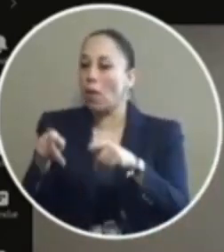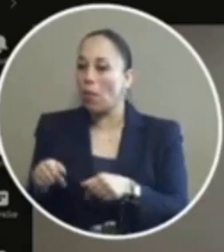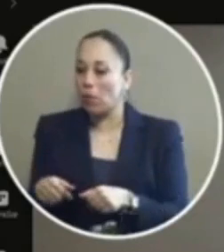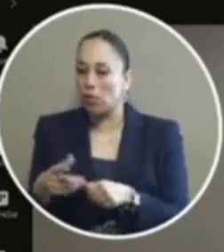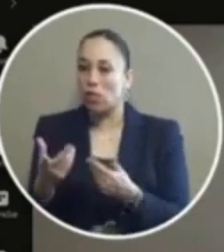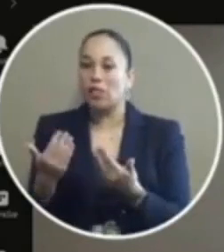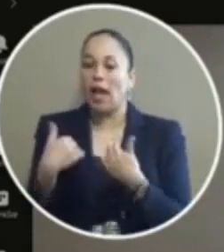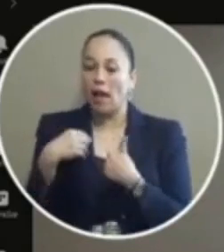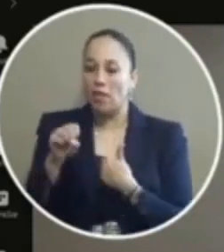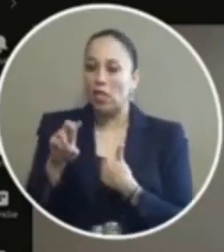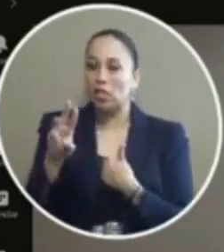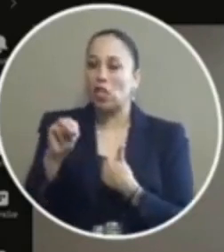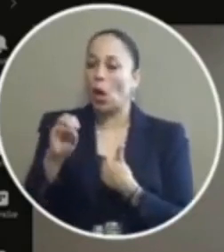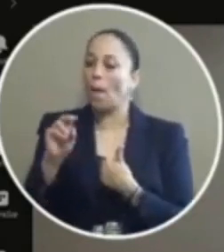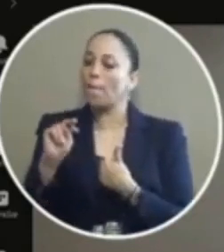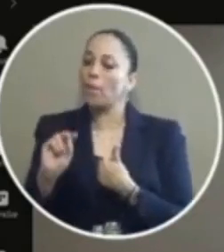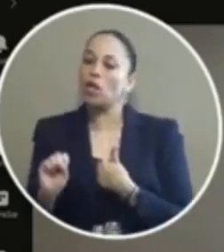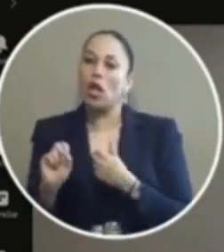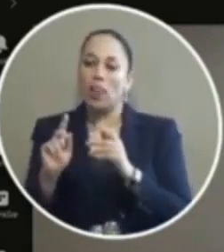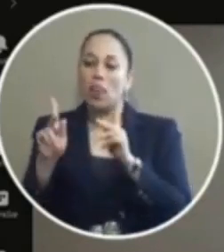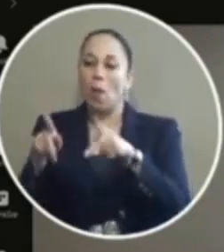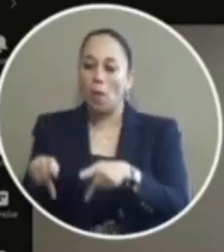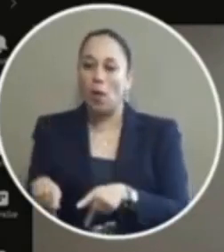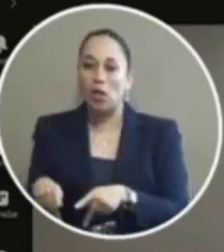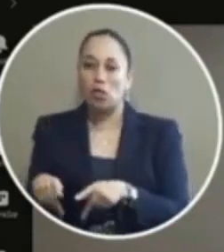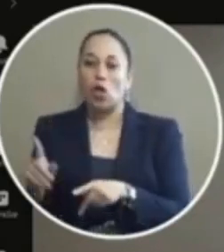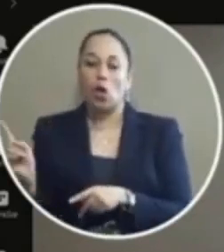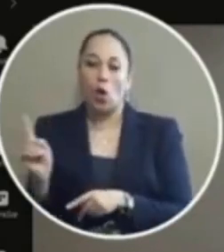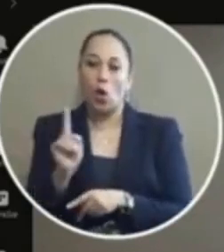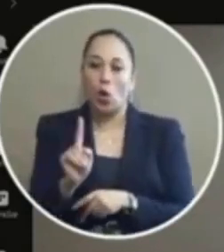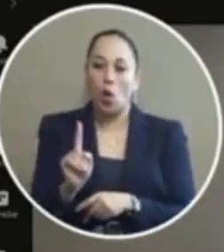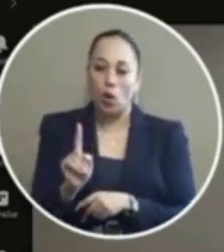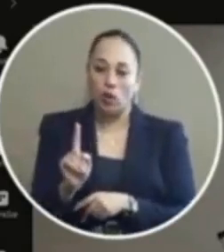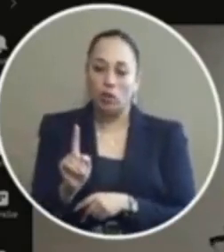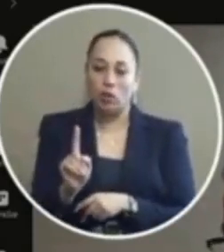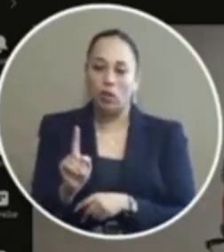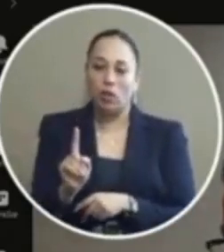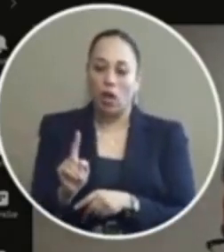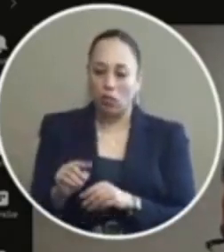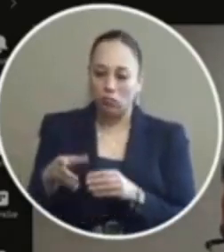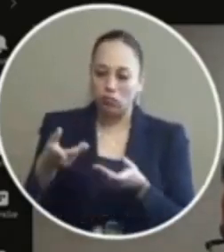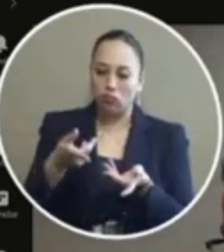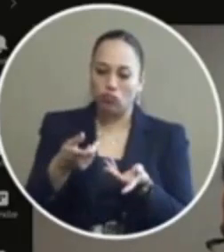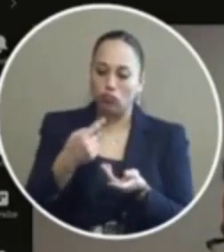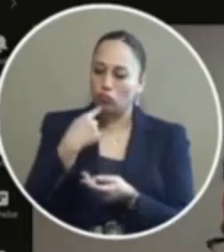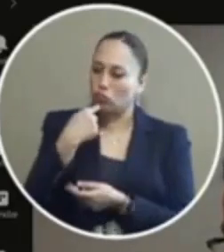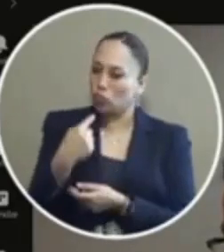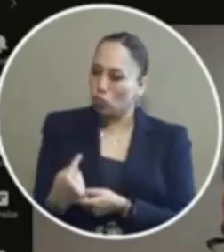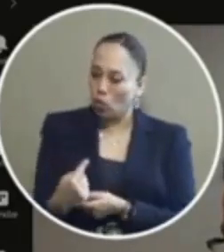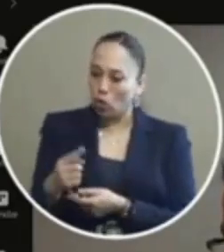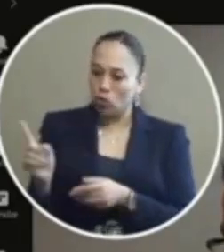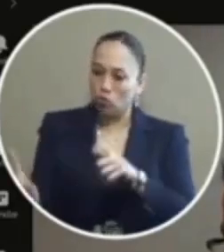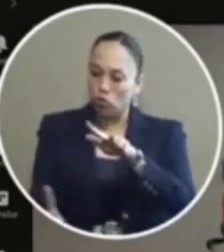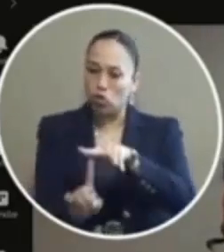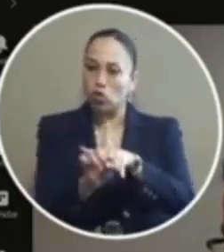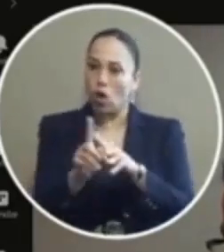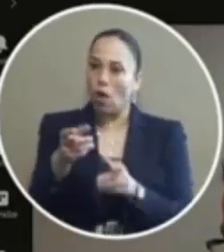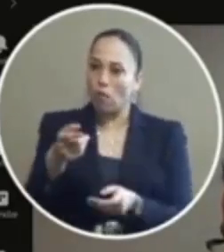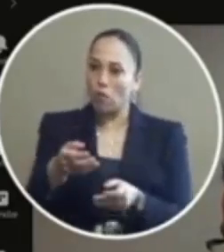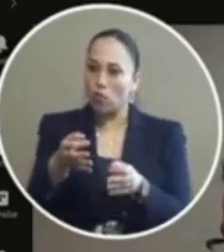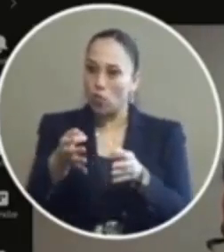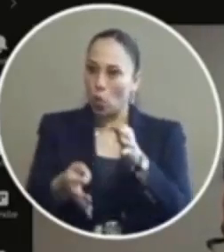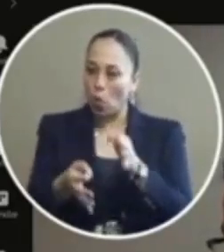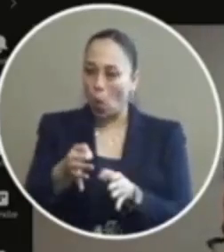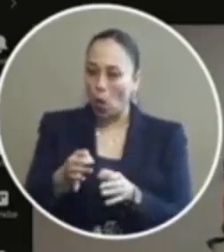given a summons and then the person will be on the summons will be instructed to show up for court on a